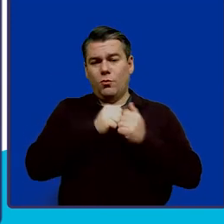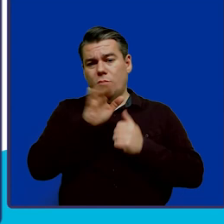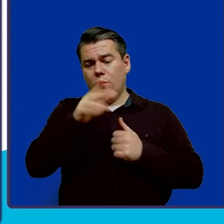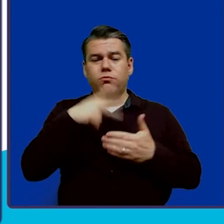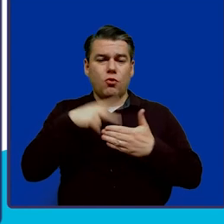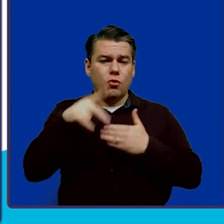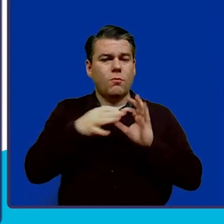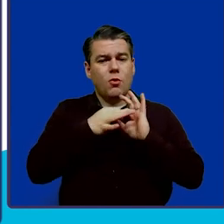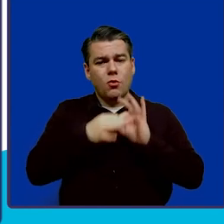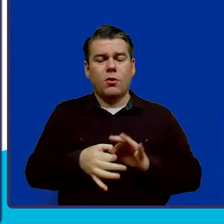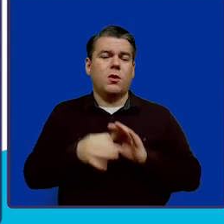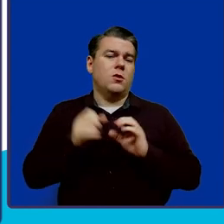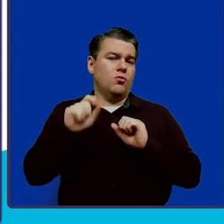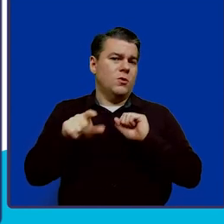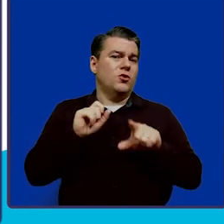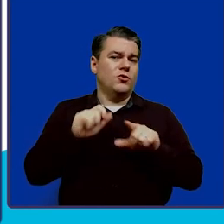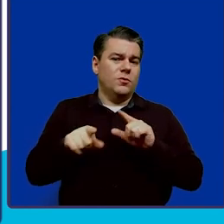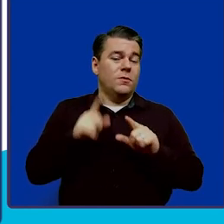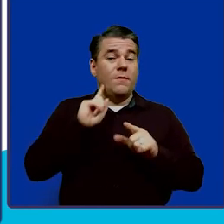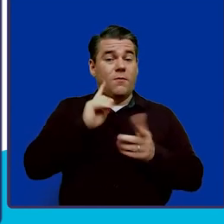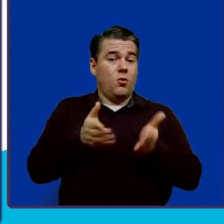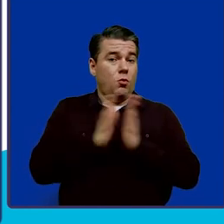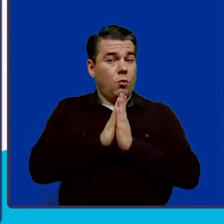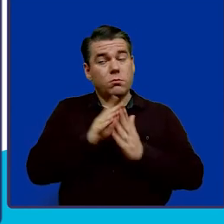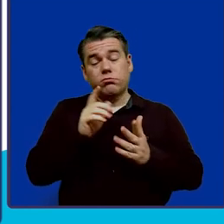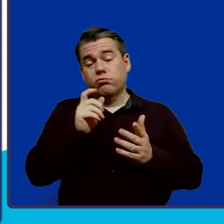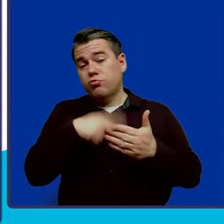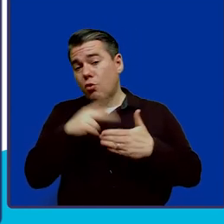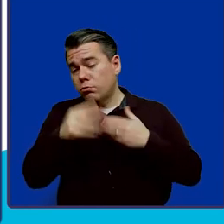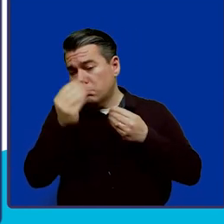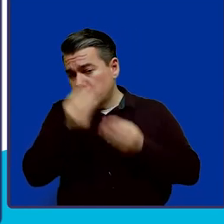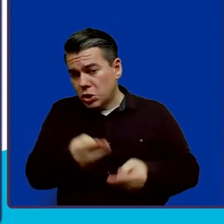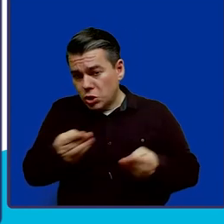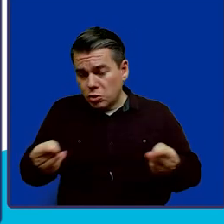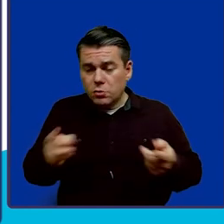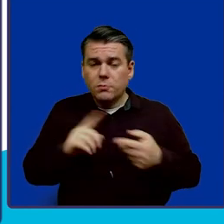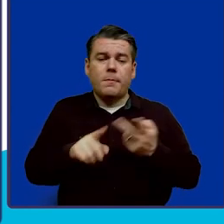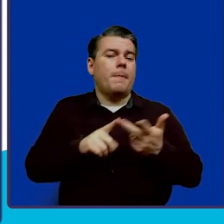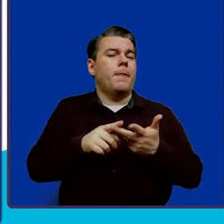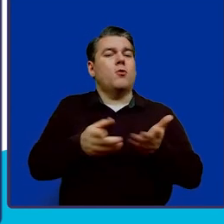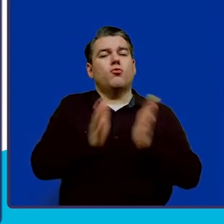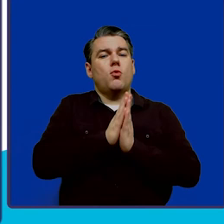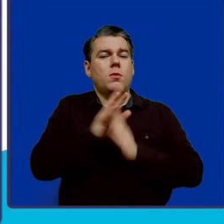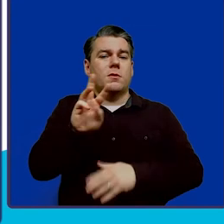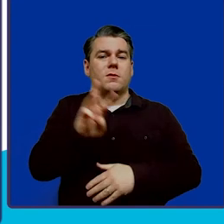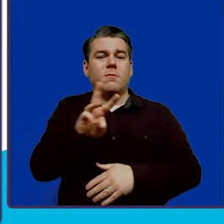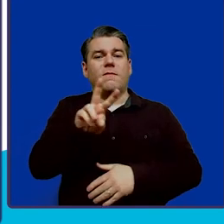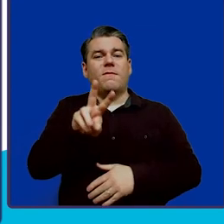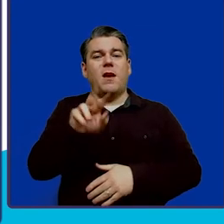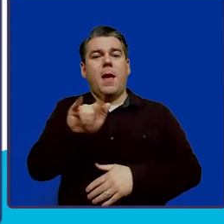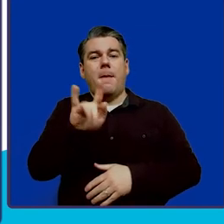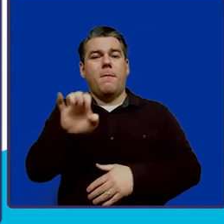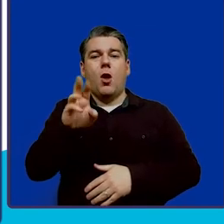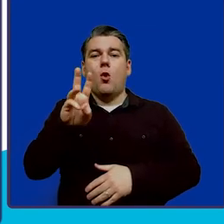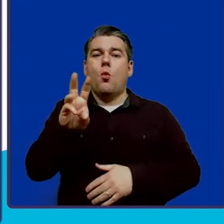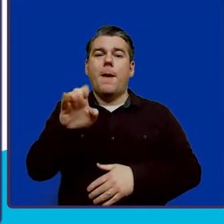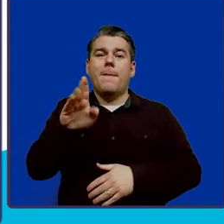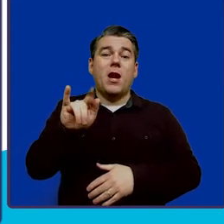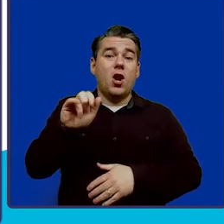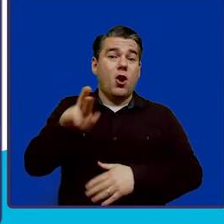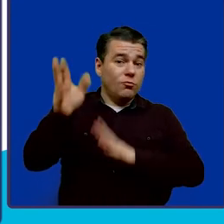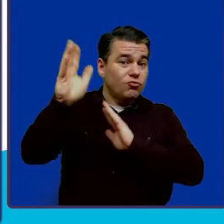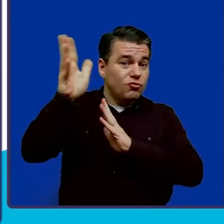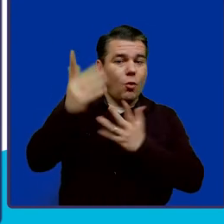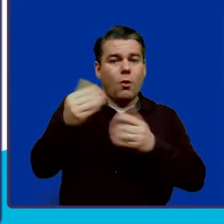your program-related questions to request program materials, to also request a WB ABLE webinar for an